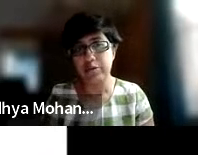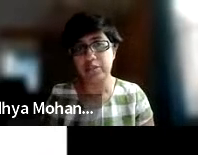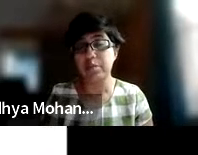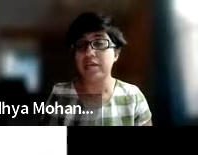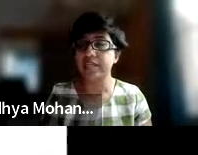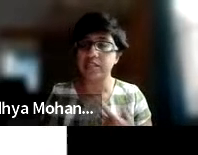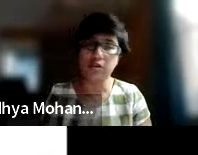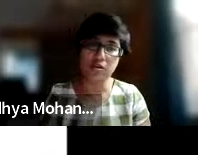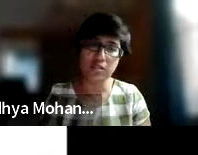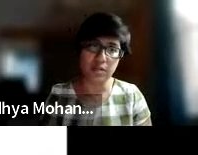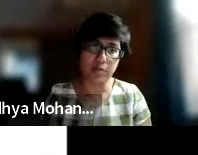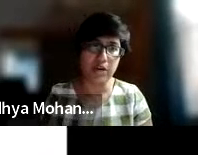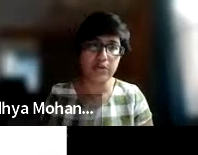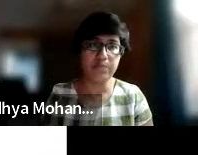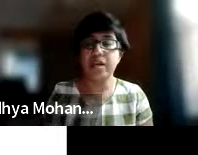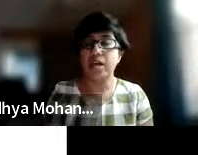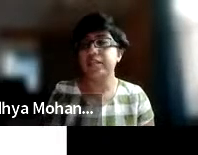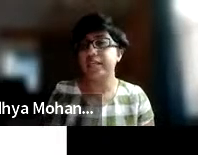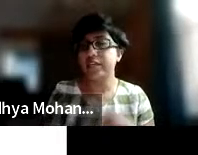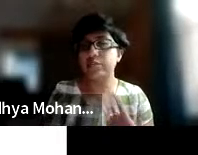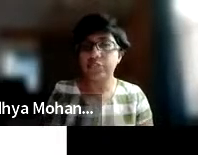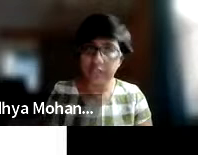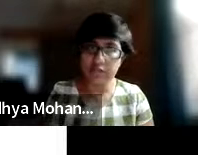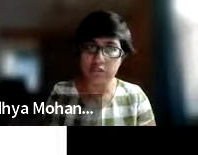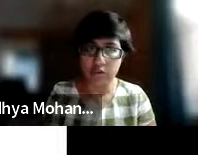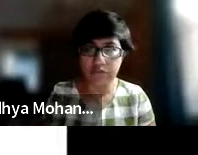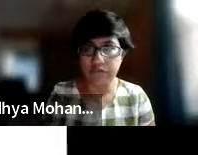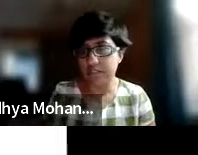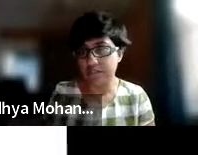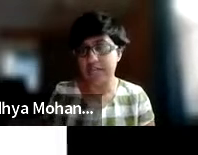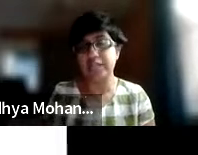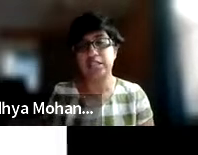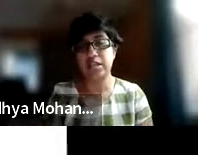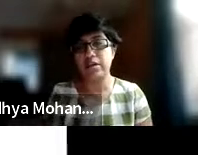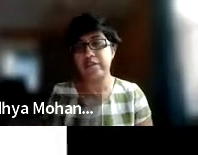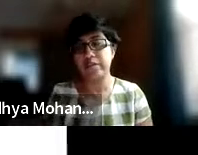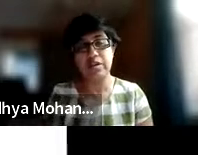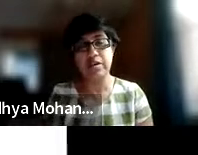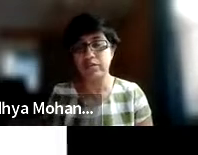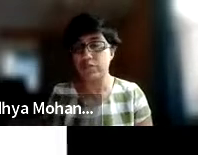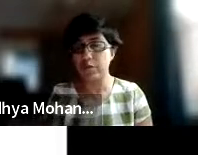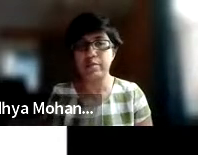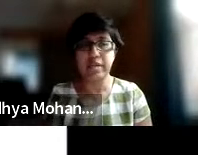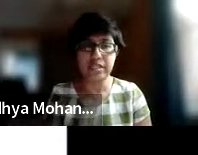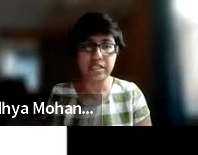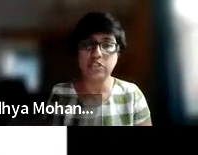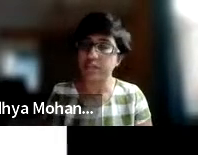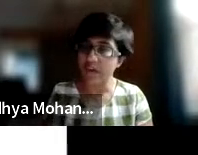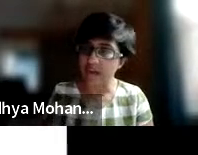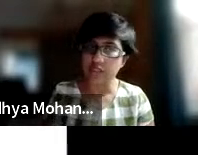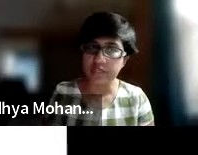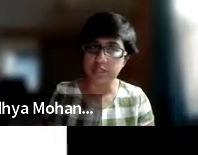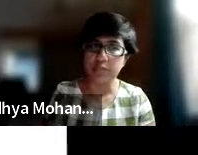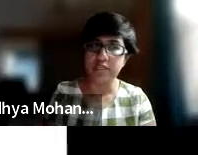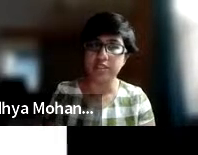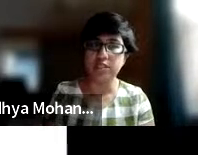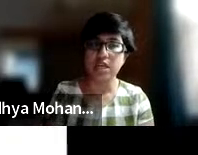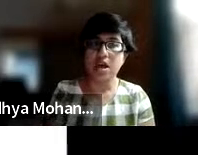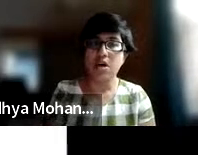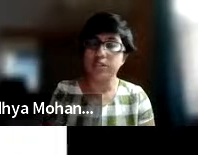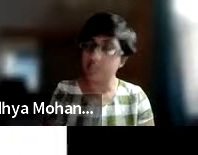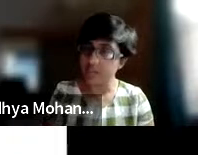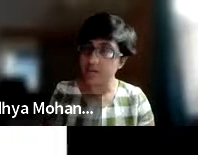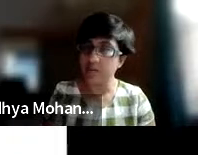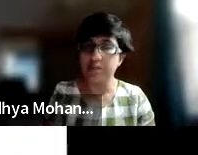special grade municipalities across Tamil Nadu. The key objectives of these trainings that we conduct for ULBs is to give a hands-on experience